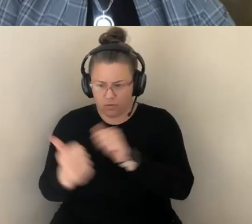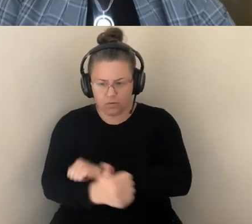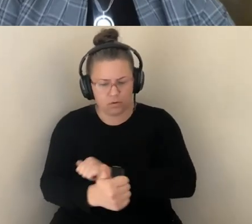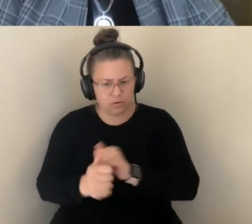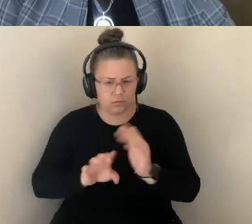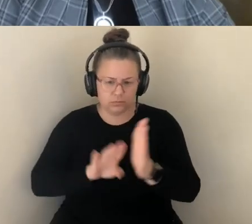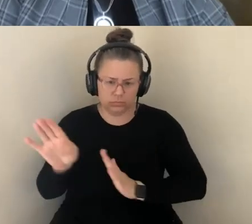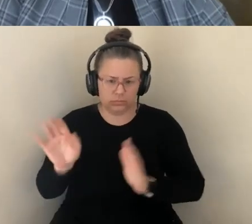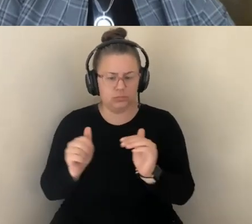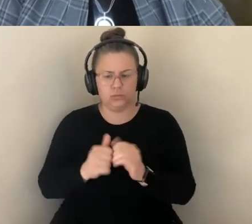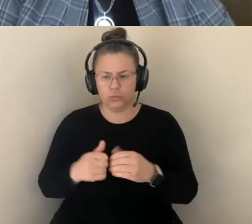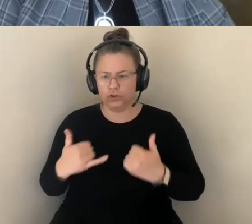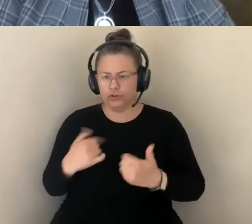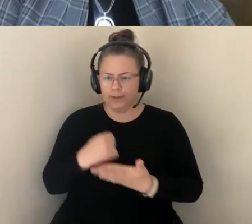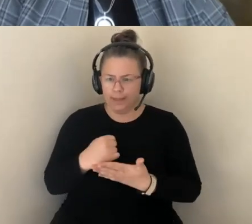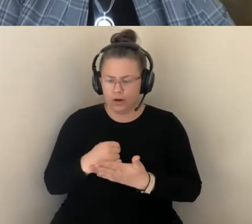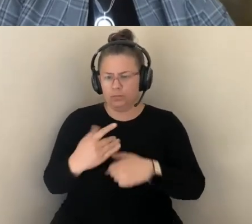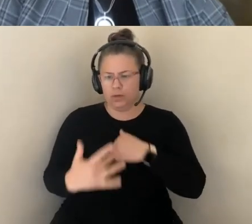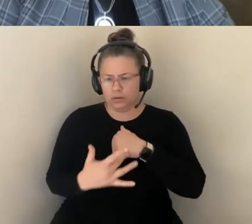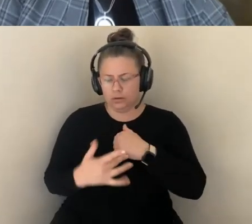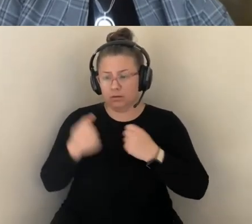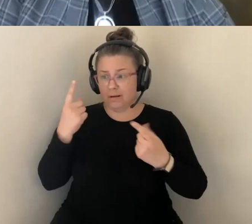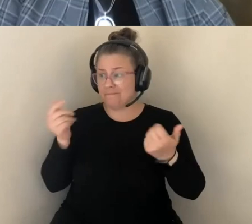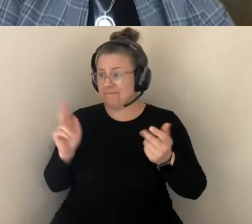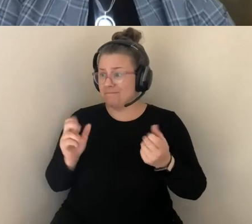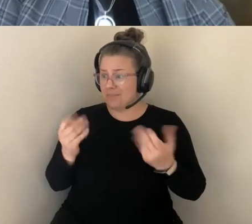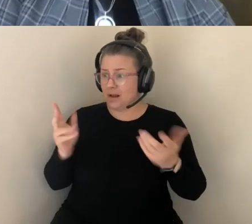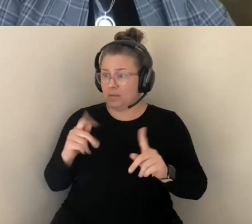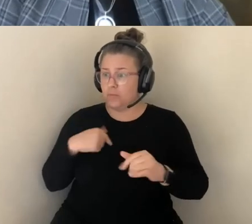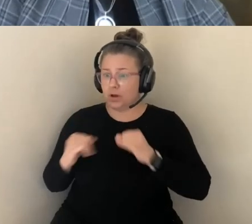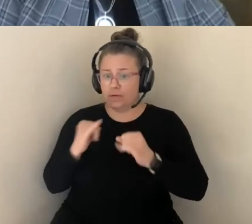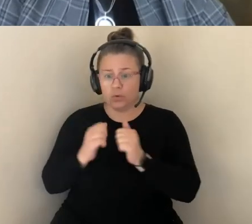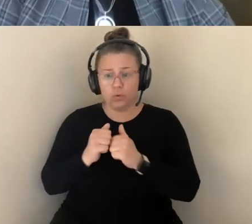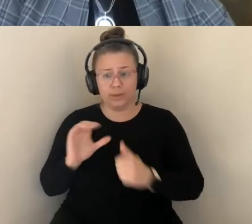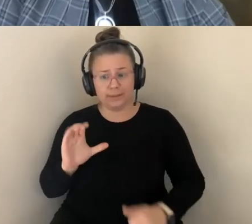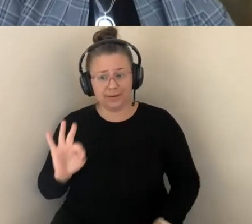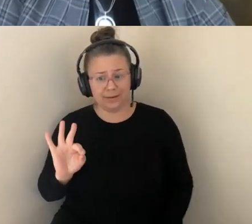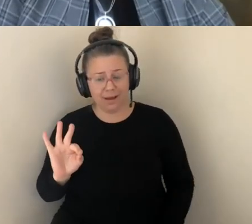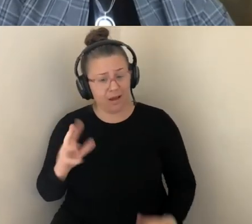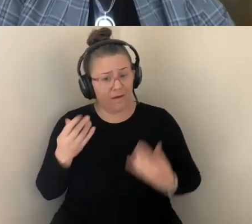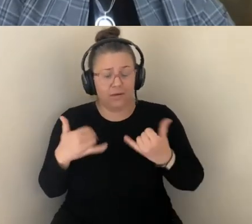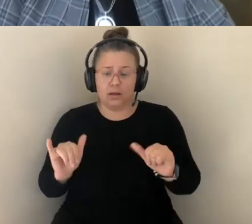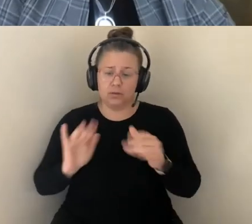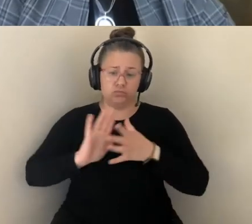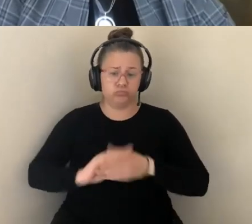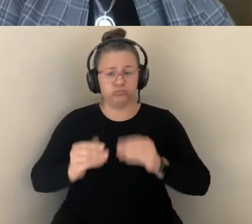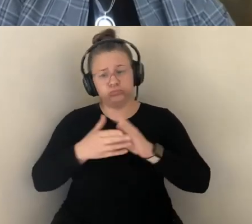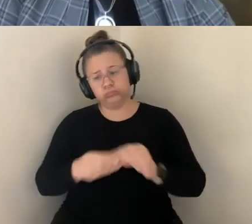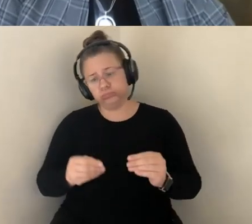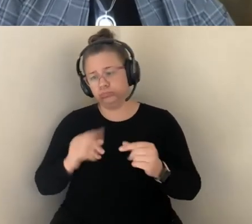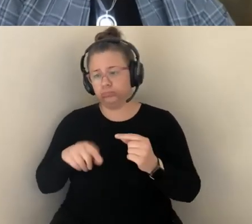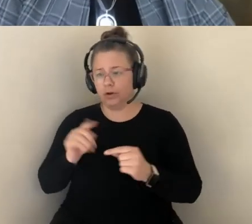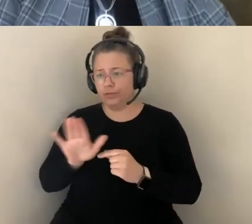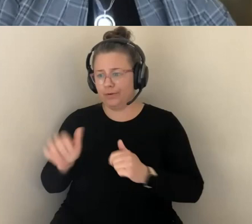WHO I INTERVIEWED STILL NARRATED THEIR LIVES WITH RESPECT TO MEDIAN LIFE EXPECTANCY AND SHARED THESE ASSUMPTIONS MADE BY OTHER